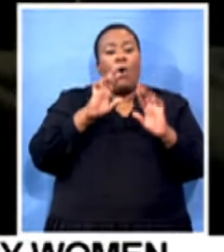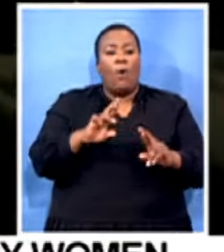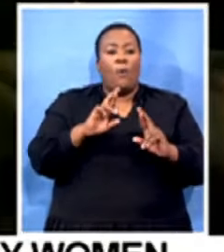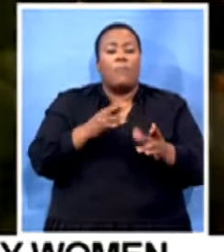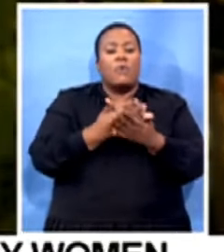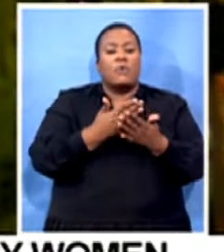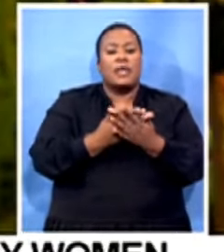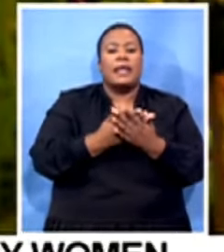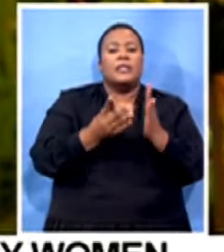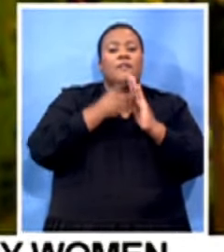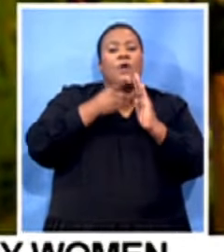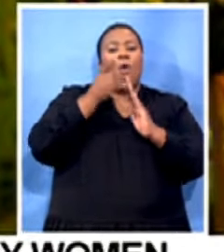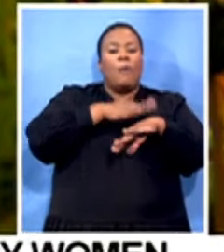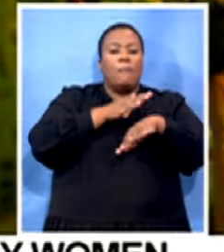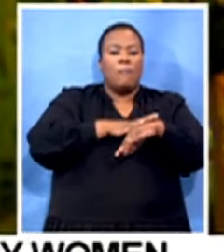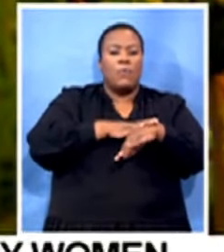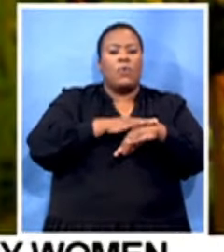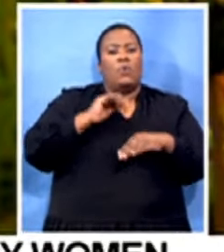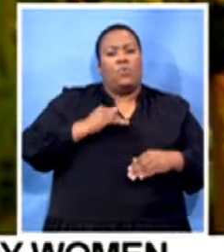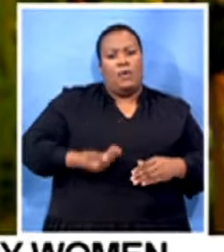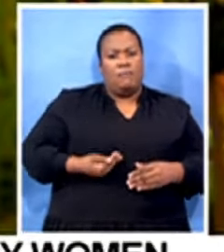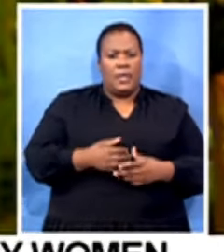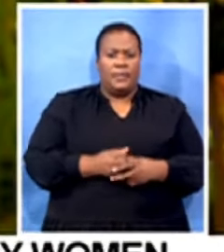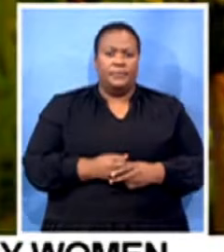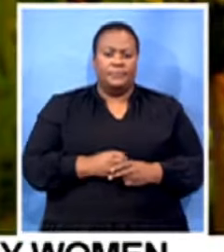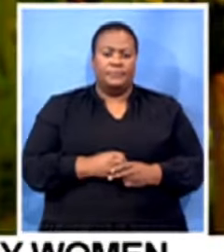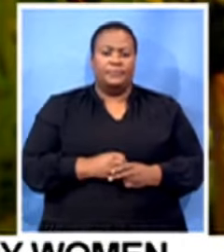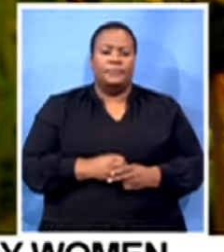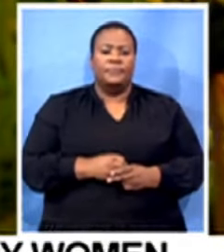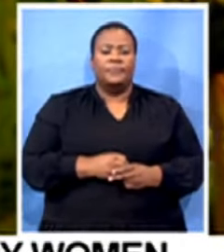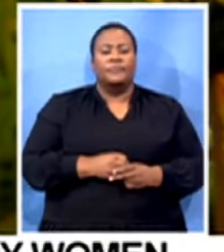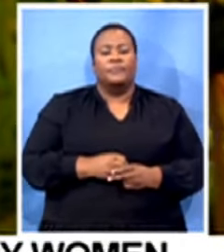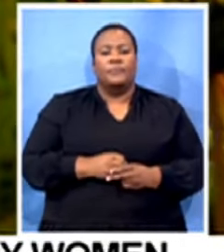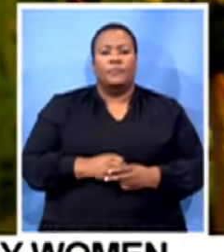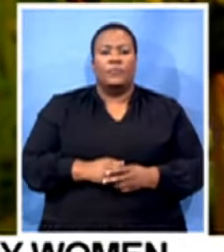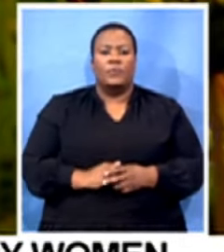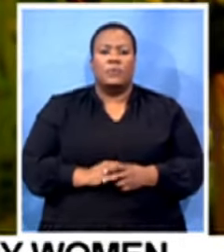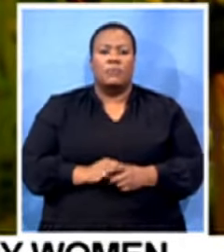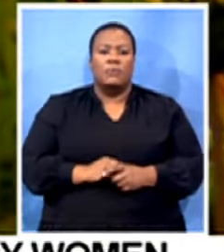more women for women. Mariska Boota, SABC News, Cape Town.